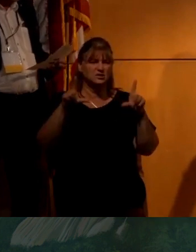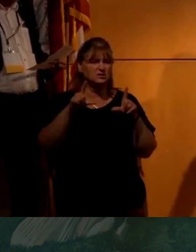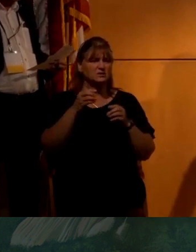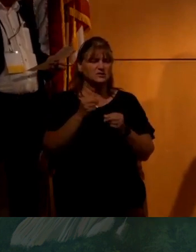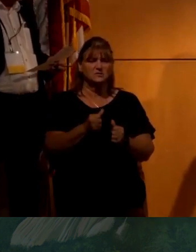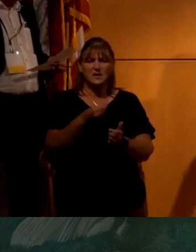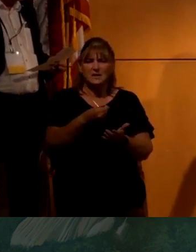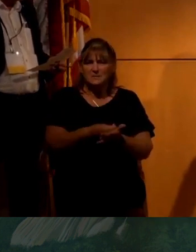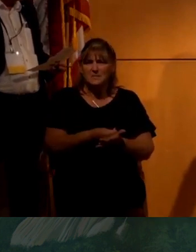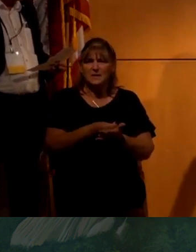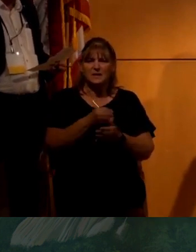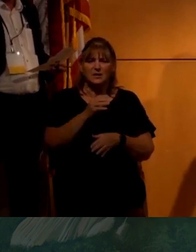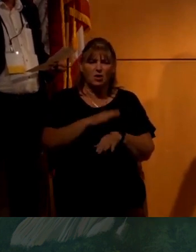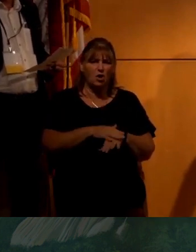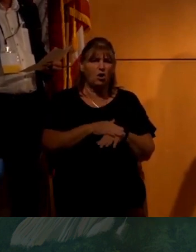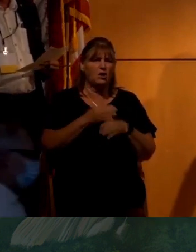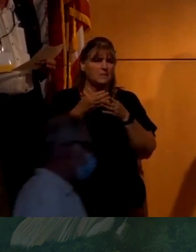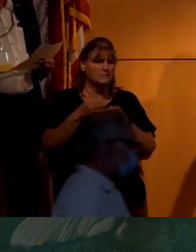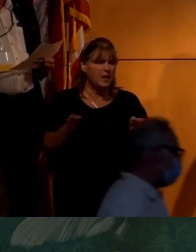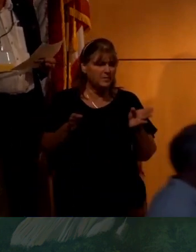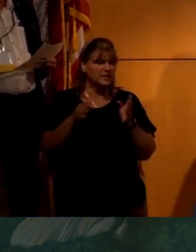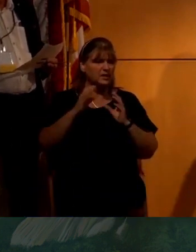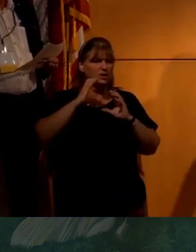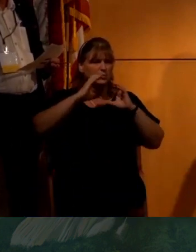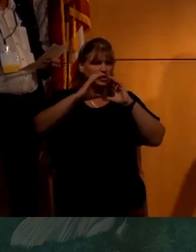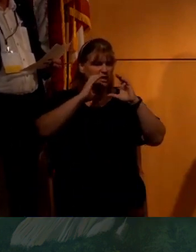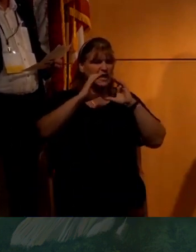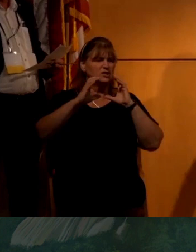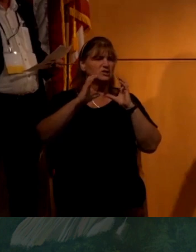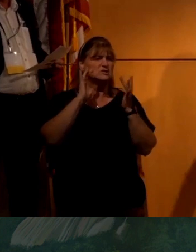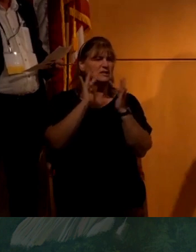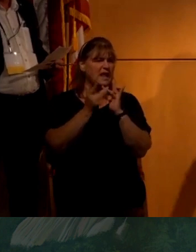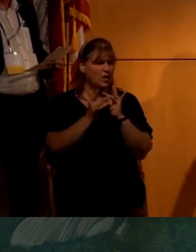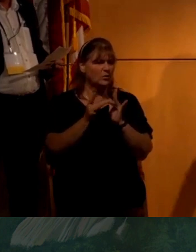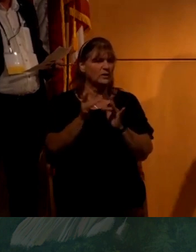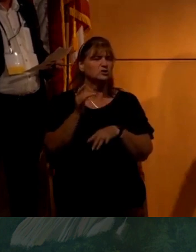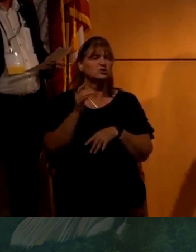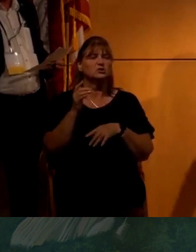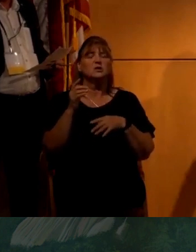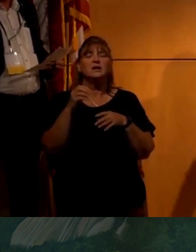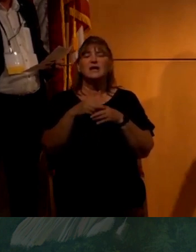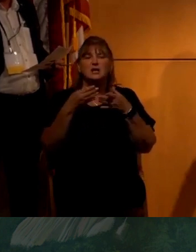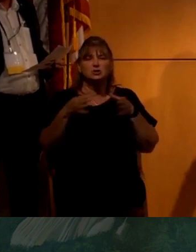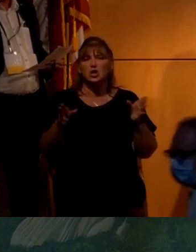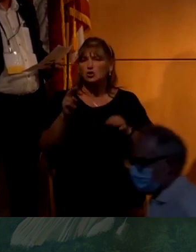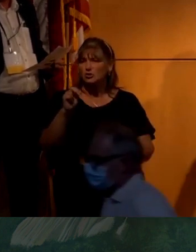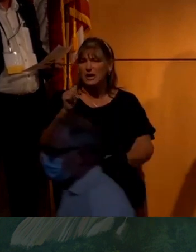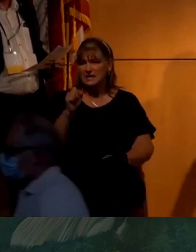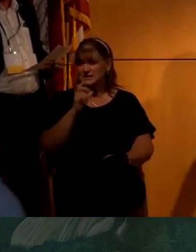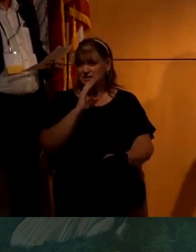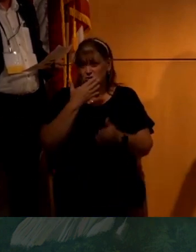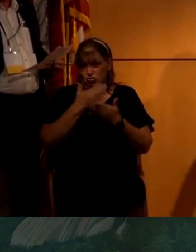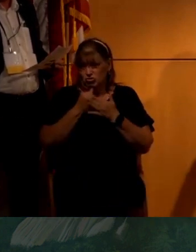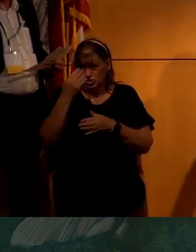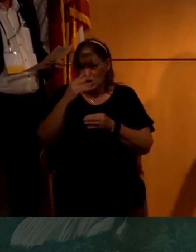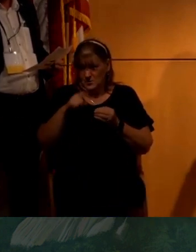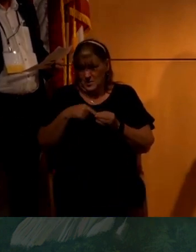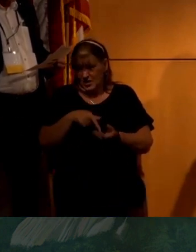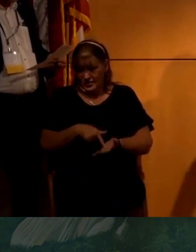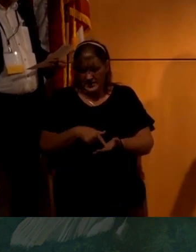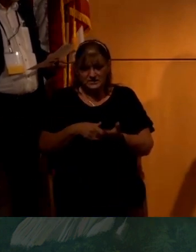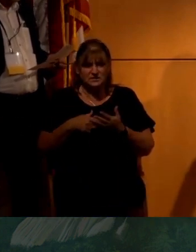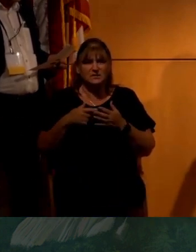spend money on, on, on public, uh, communication and outreach. Uh, in general, NASA does a really good job about this.